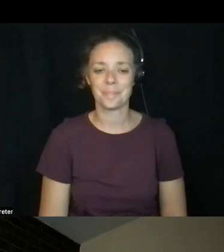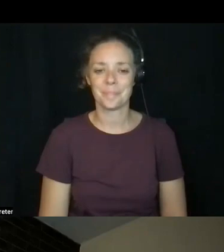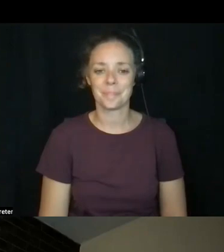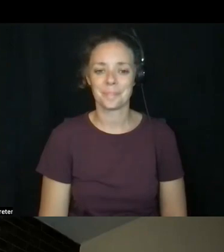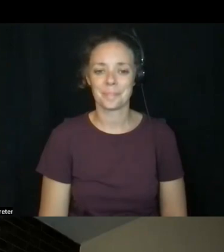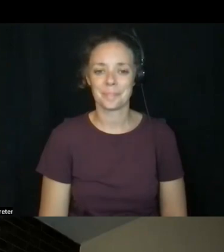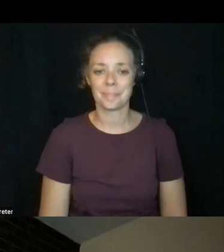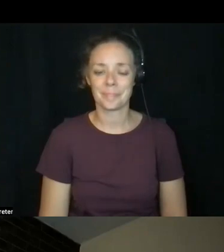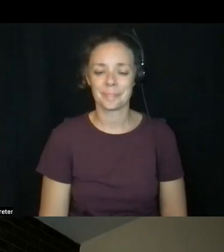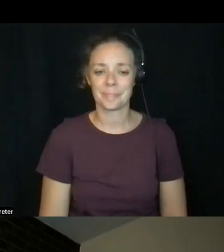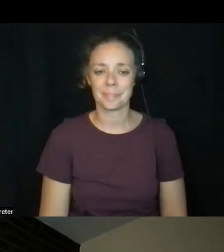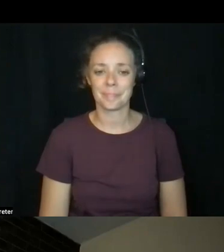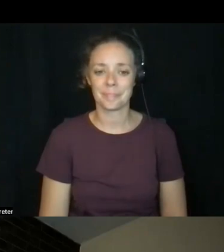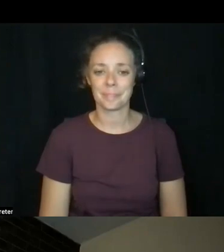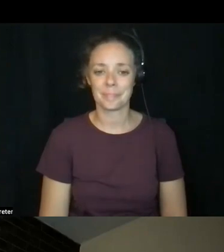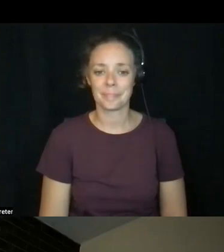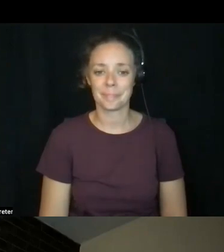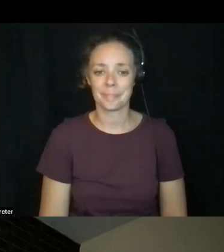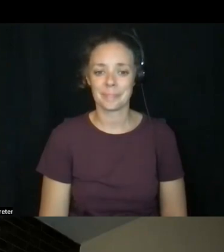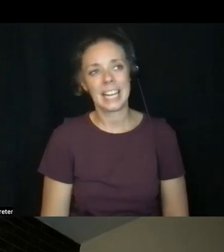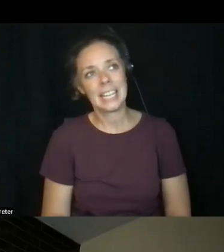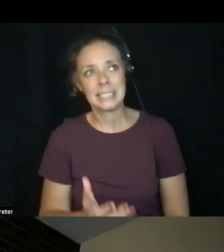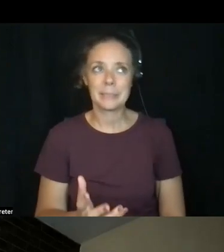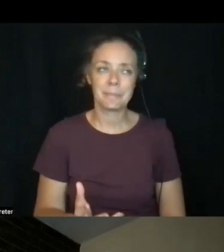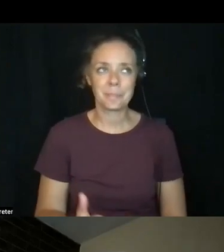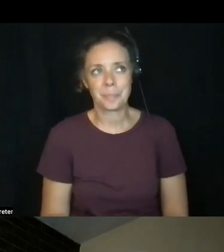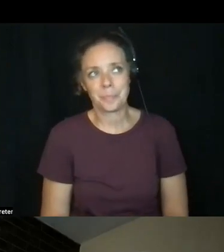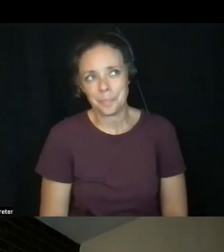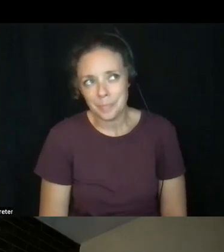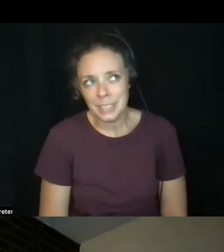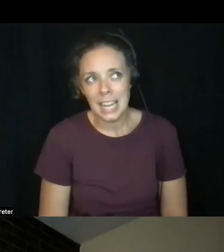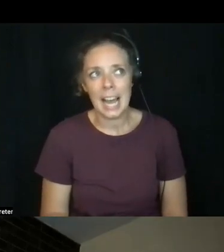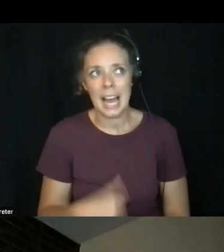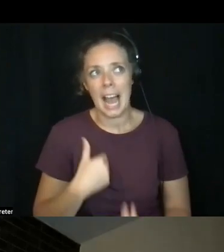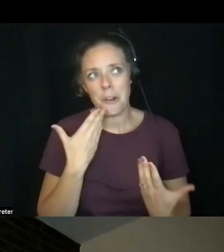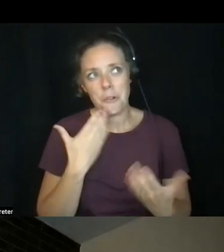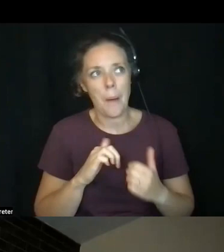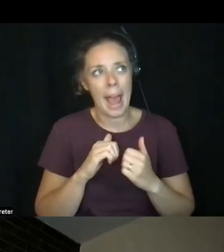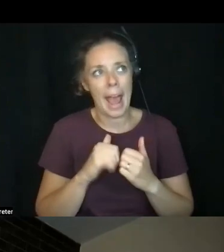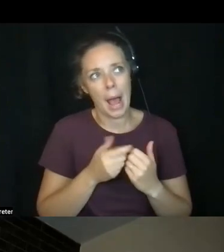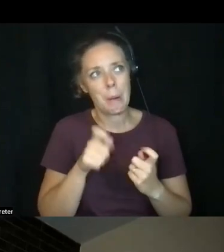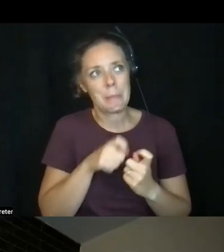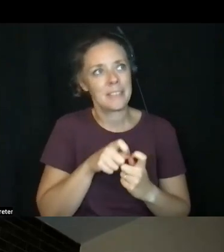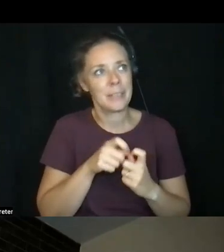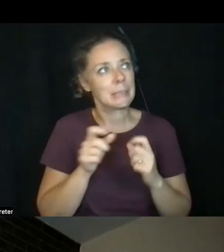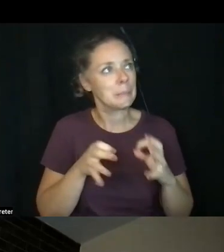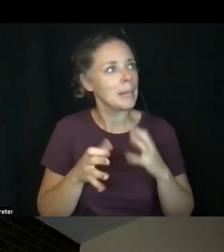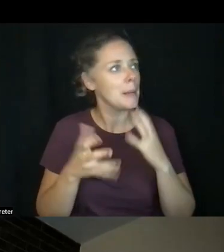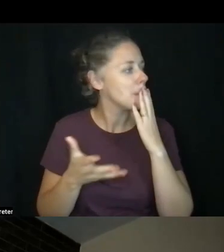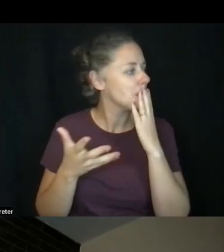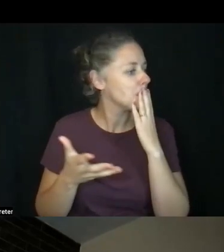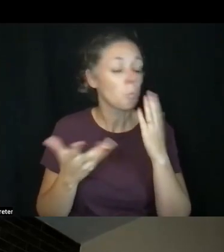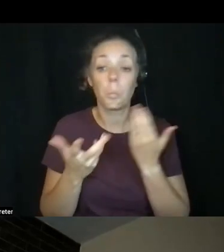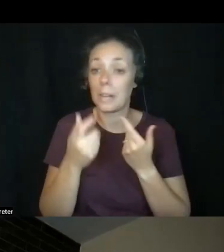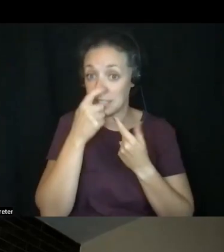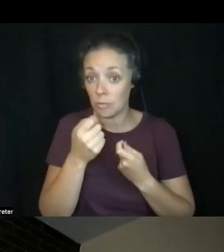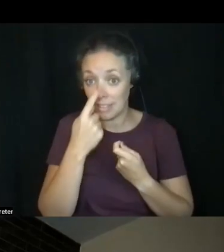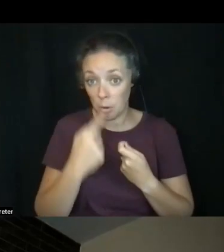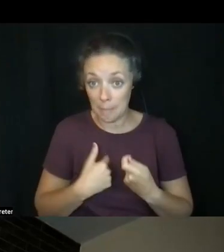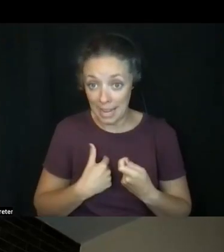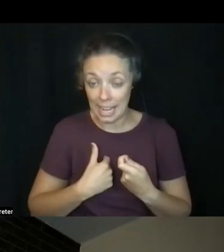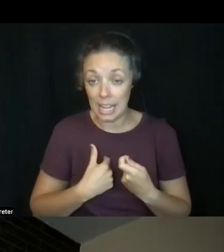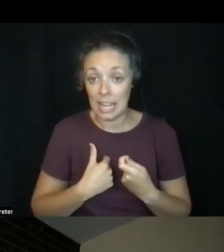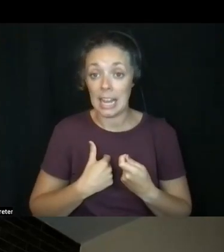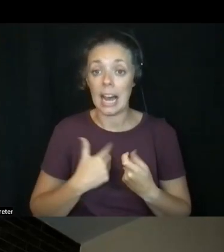And it's, I don't know what to say about that. It's, what's interesting to me, and